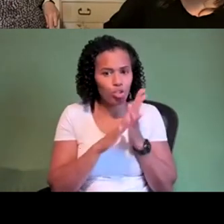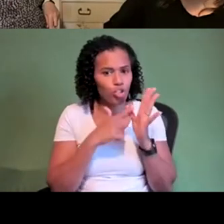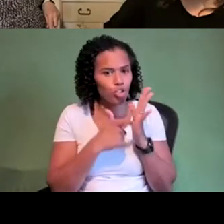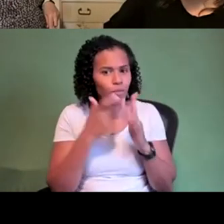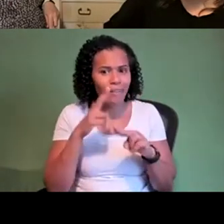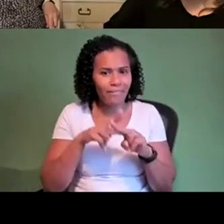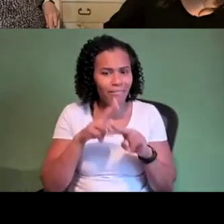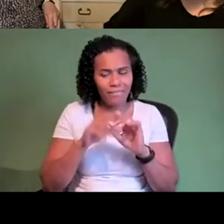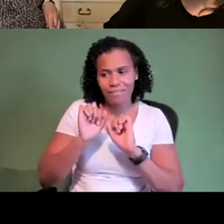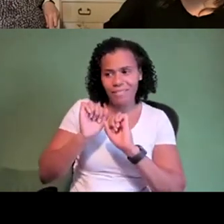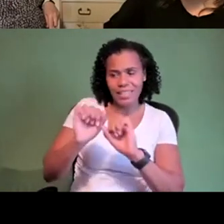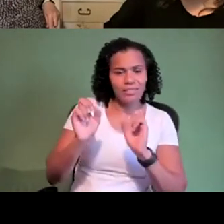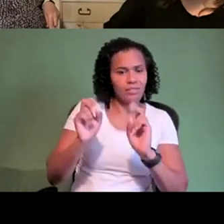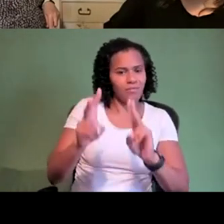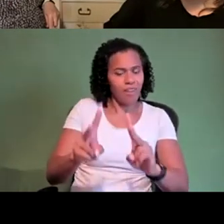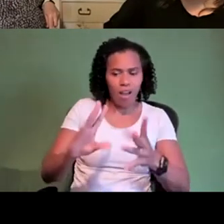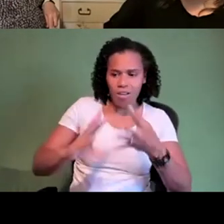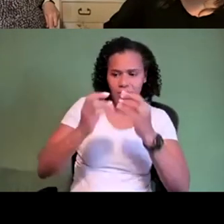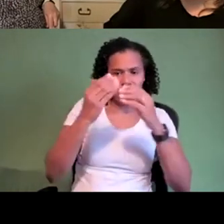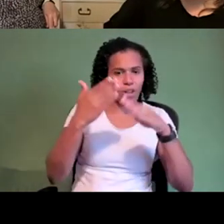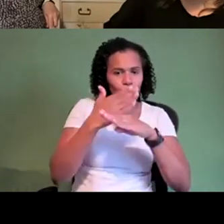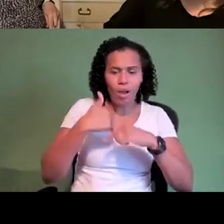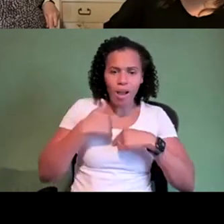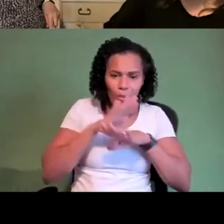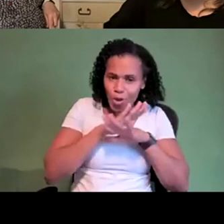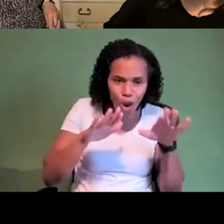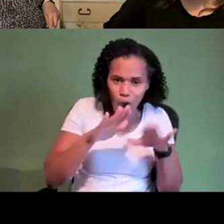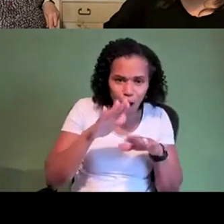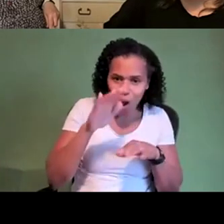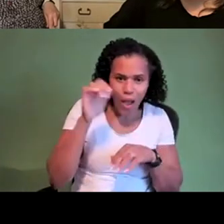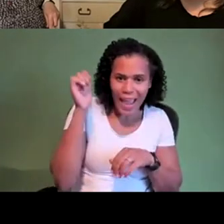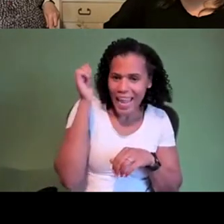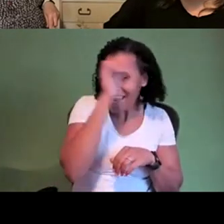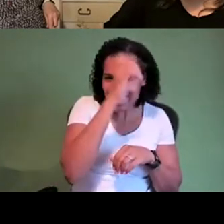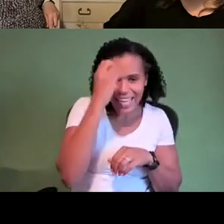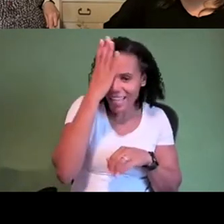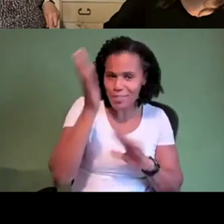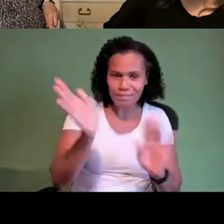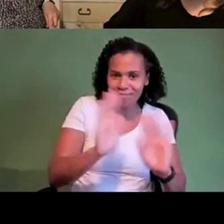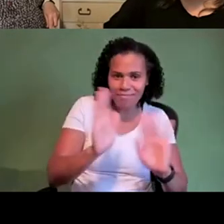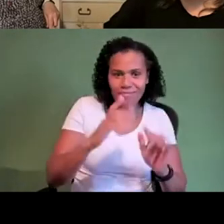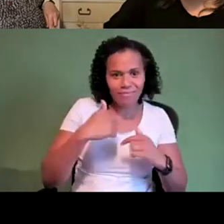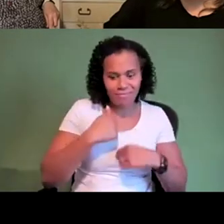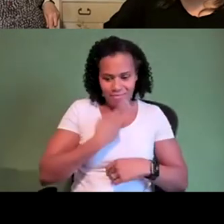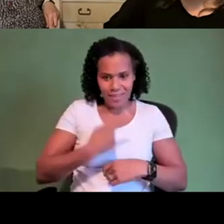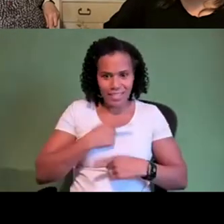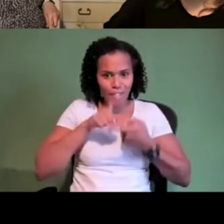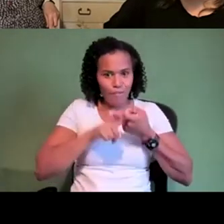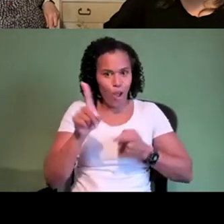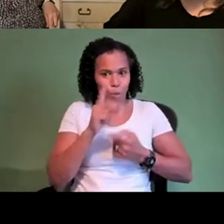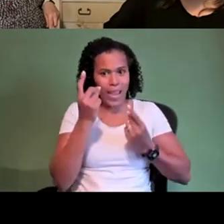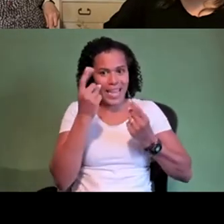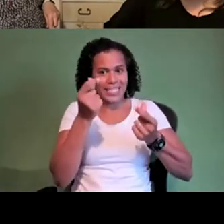an intellectual and i'm not you know i'm i'm kind of more of an artist of instinct myself he